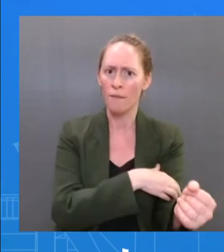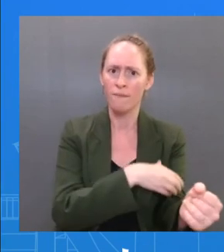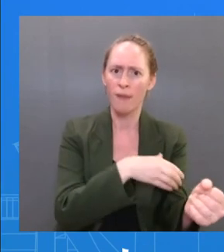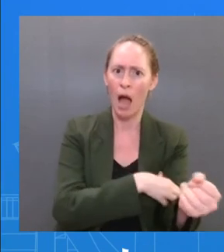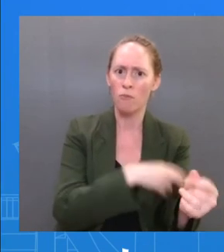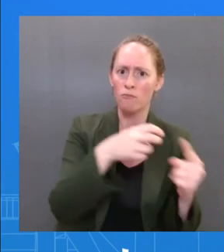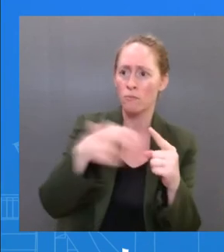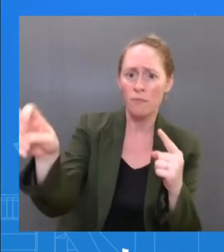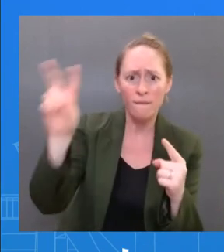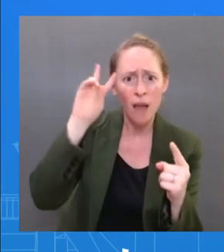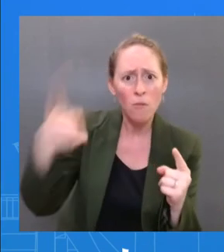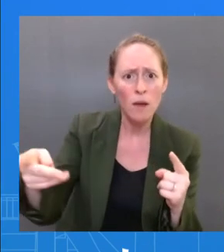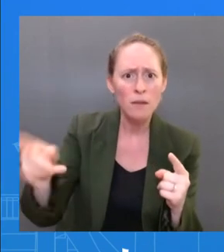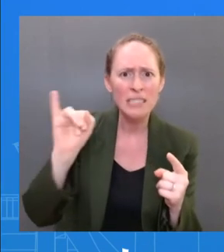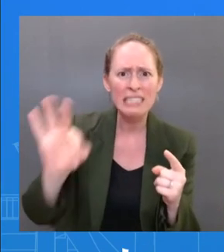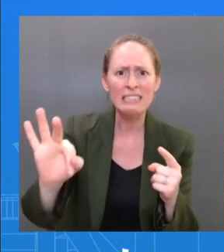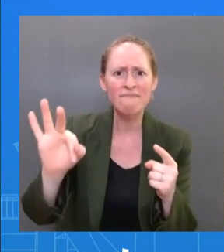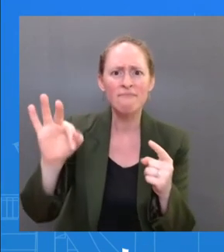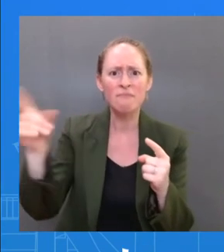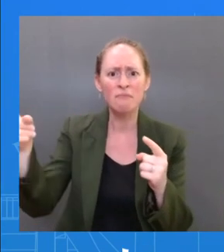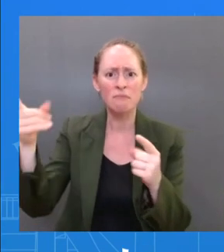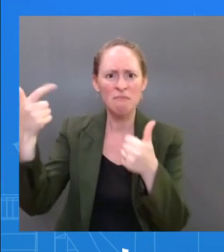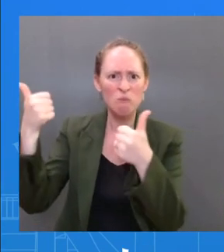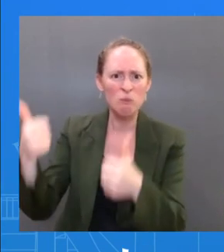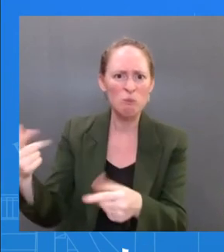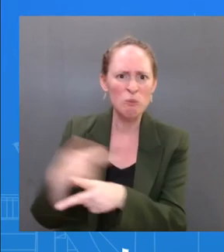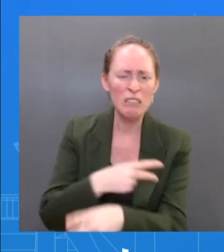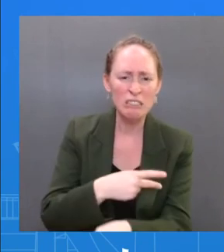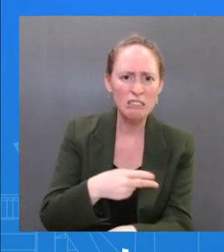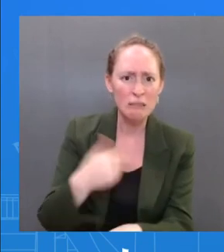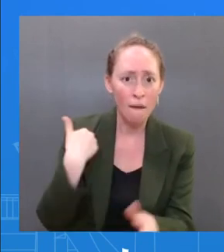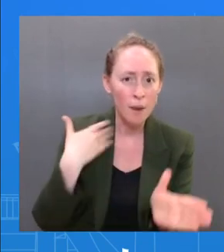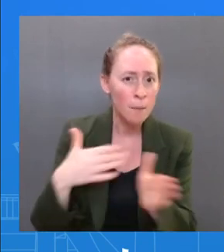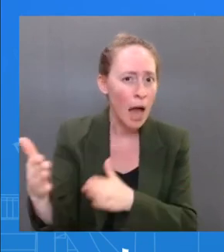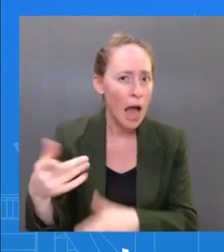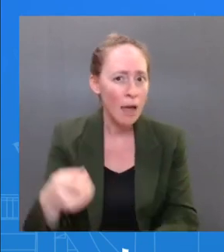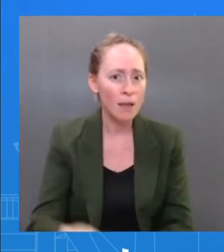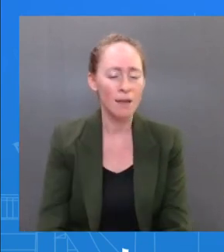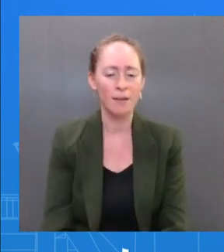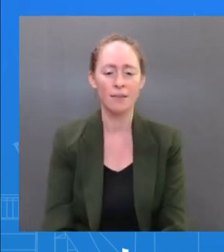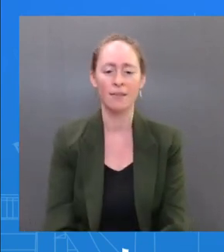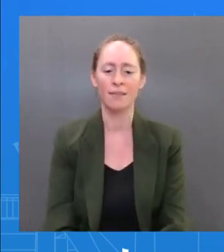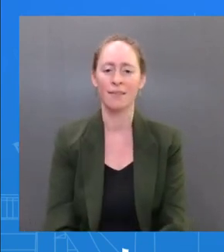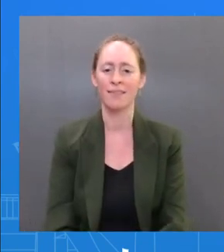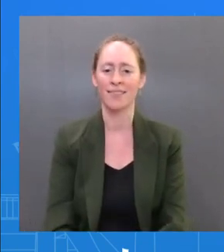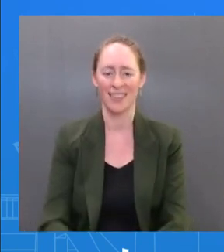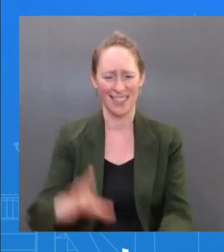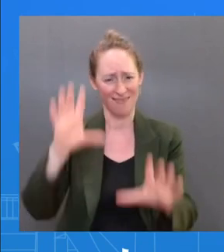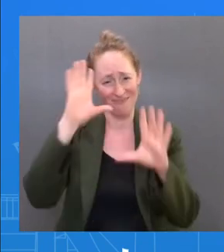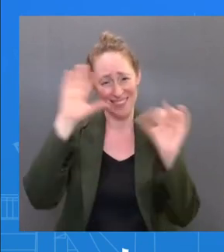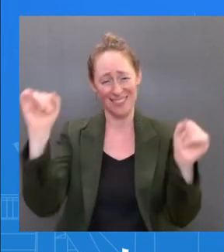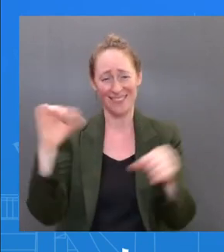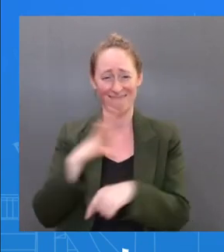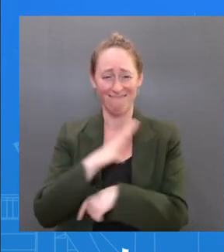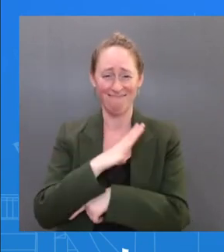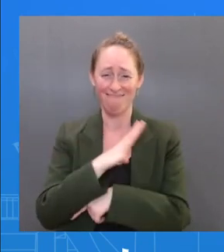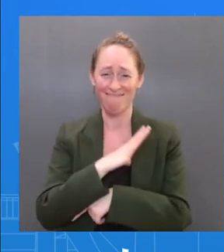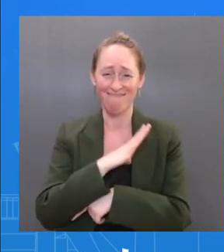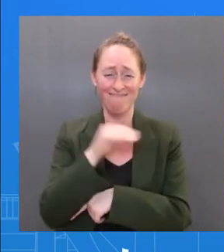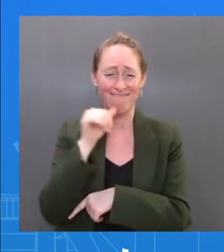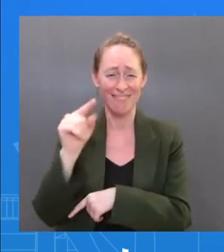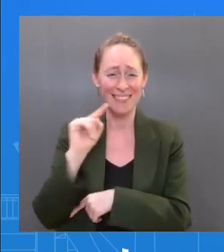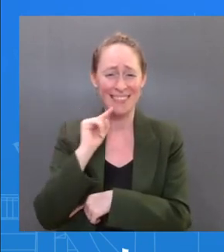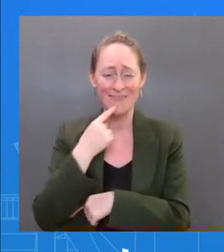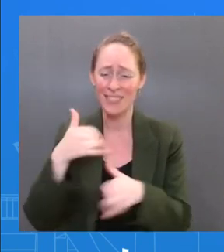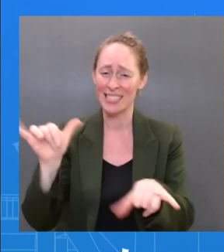is — has mild symptoms. He's able to do the business of the American people from the residents, and that's what matters